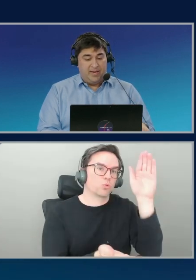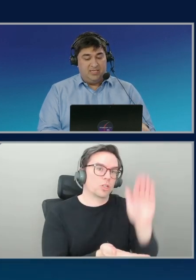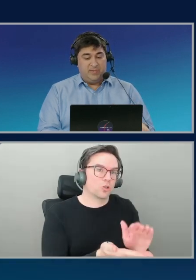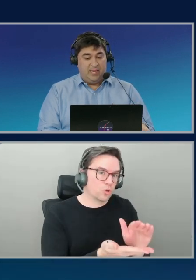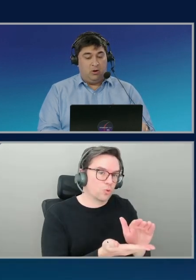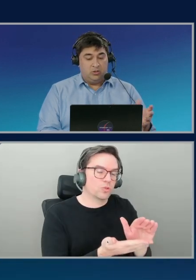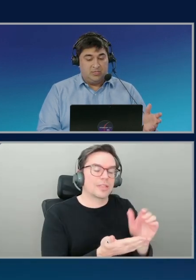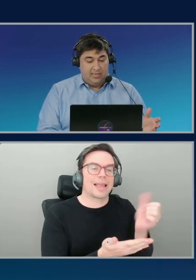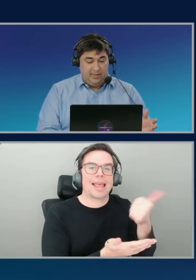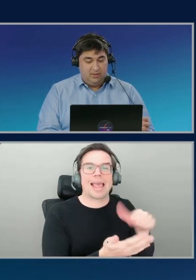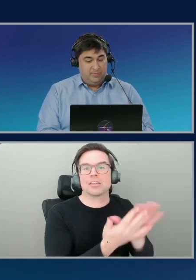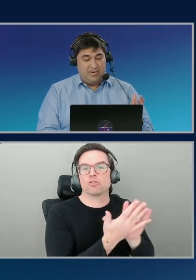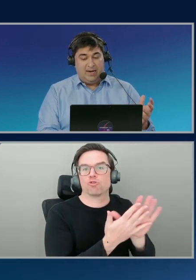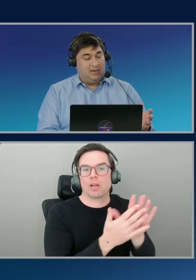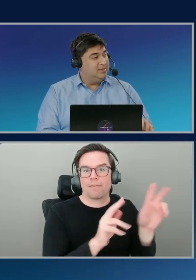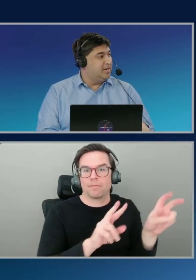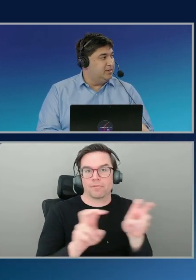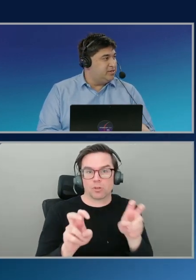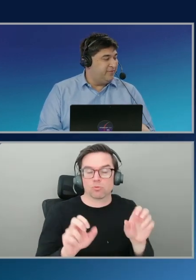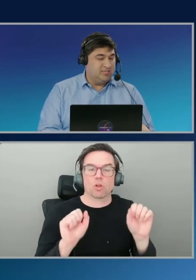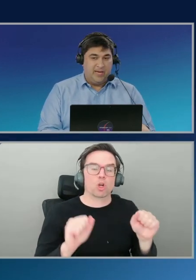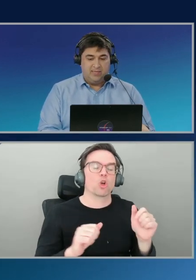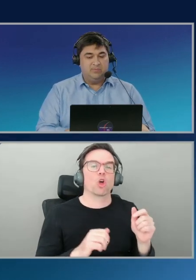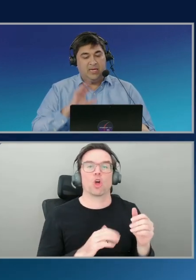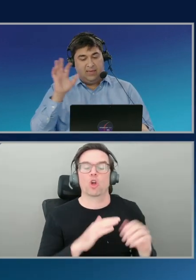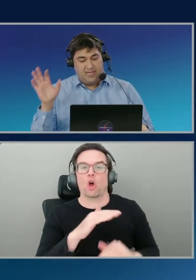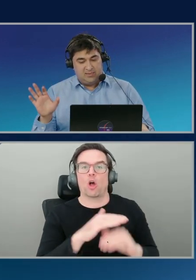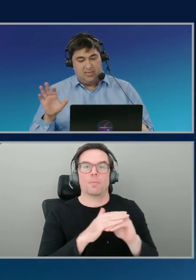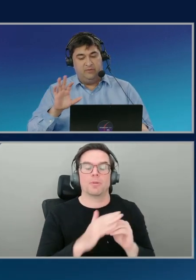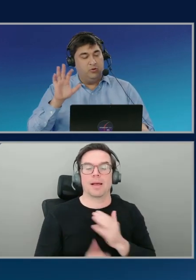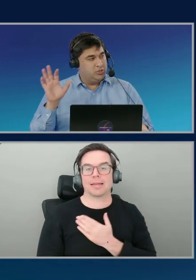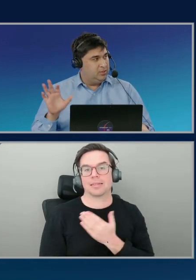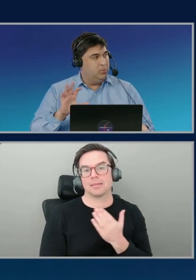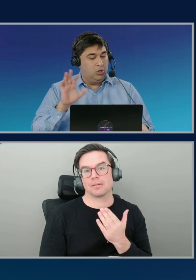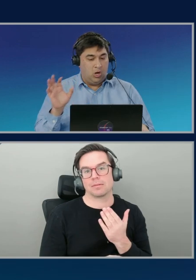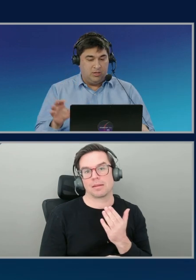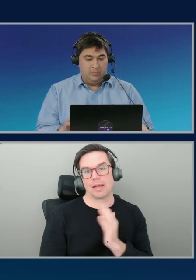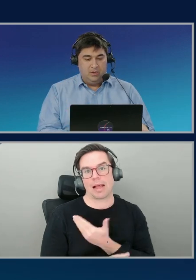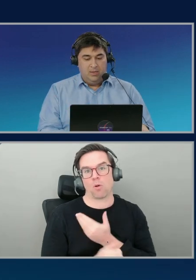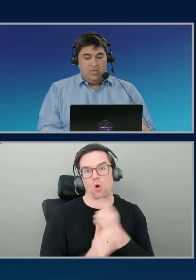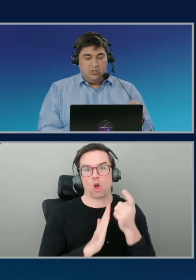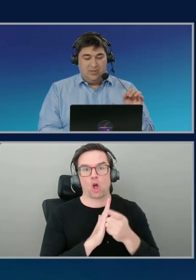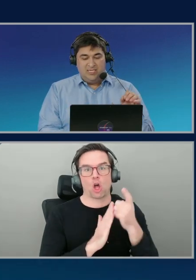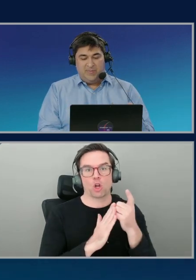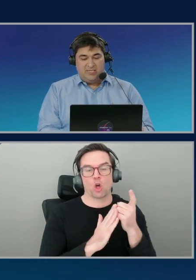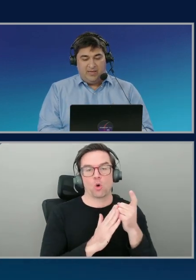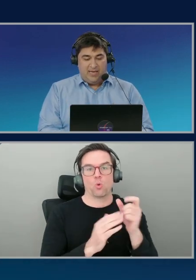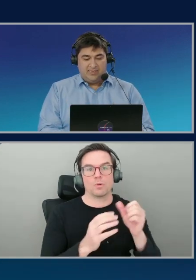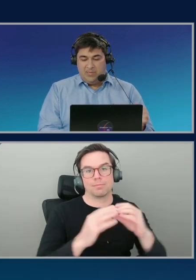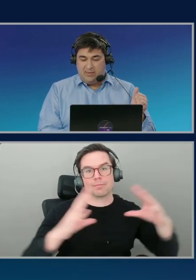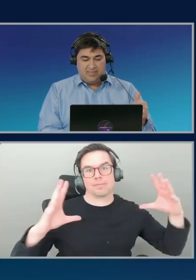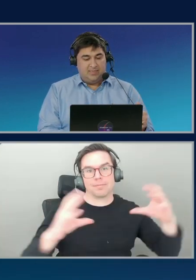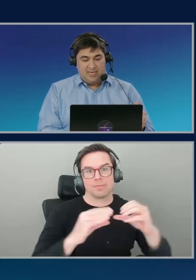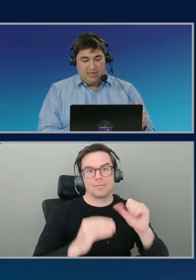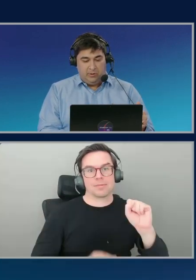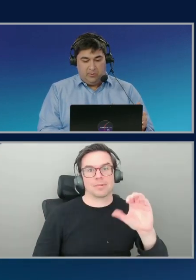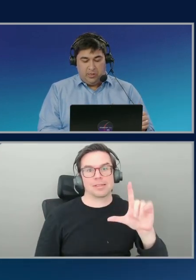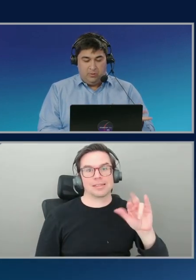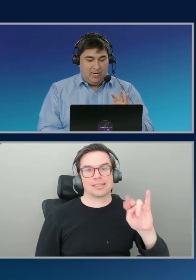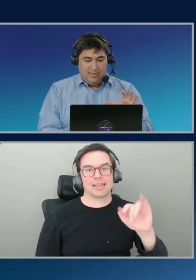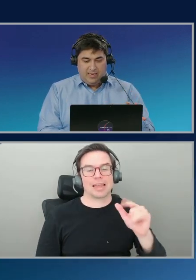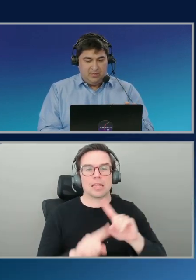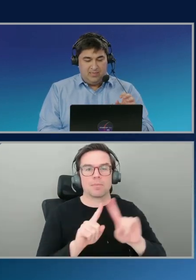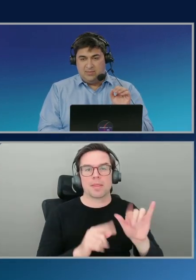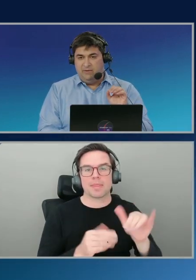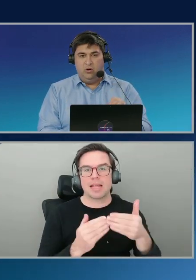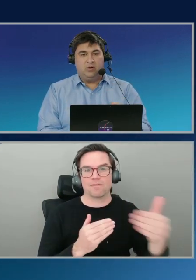optimize my auto scaling to better handle sudden traffic spikes. But again, that's in the future, more long term. So in this specific case, I'm like, that's exactly what I